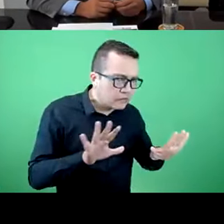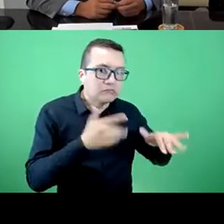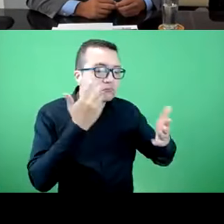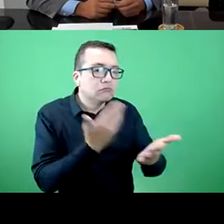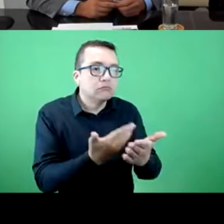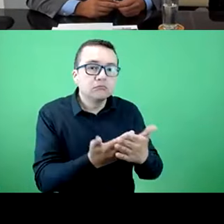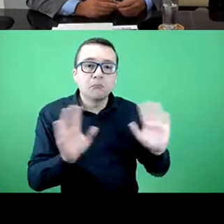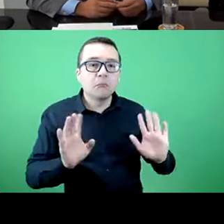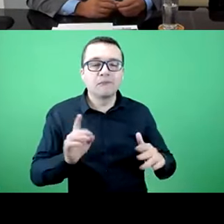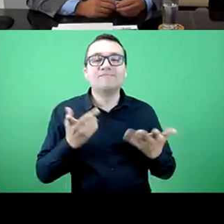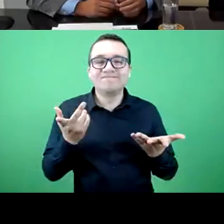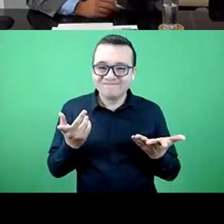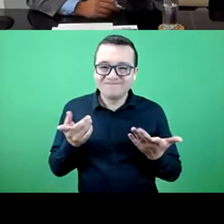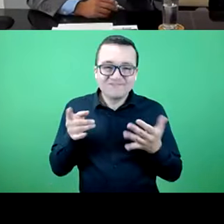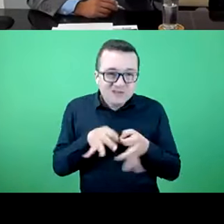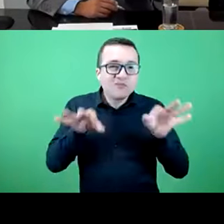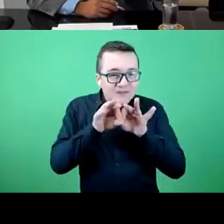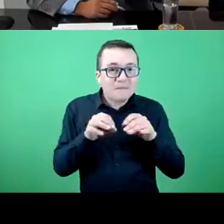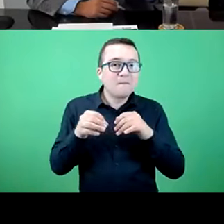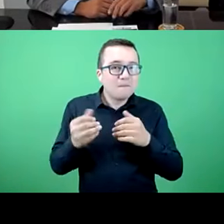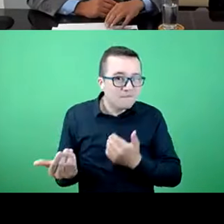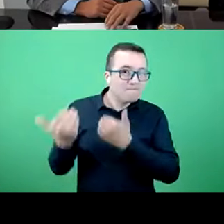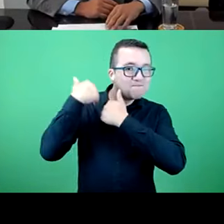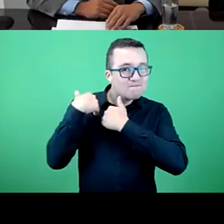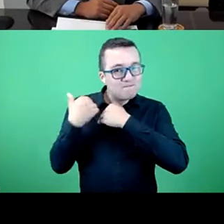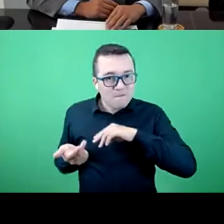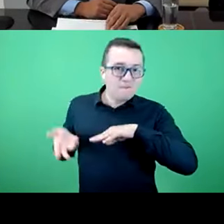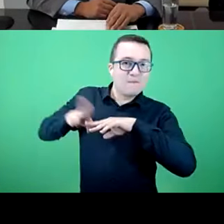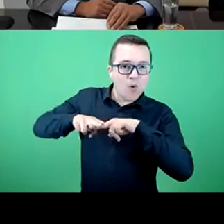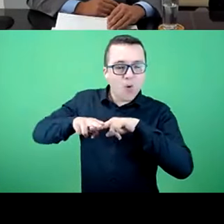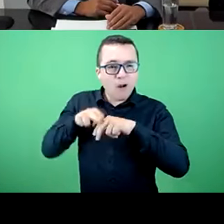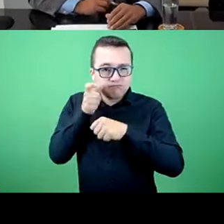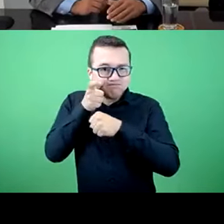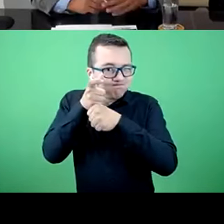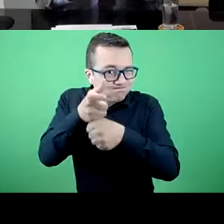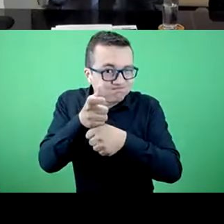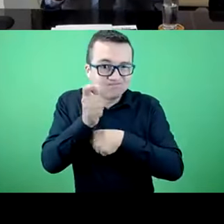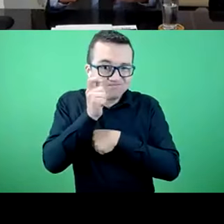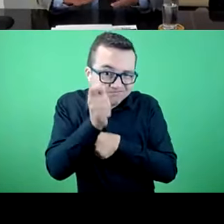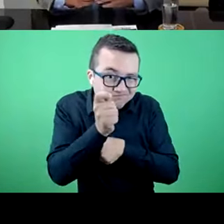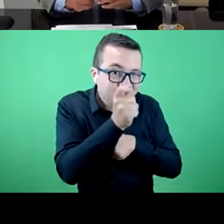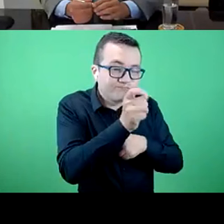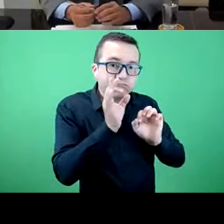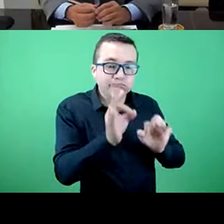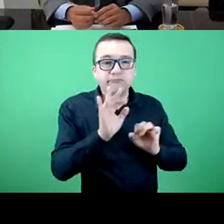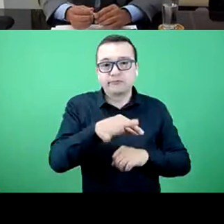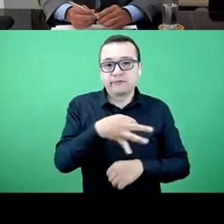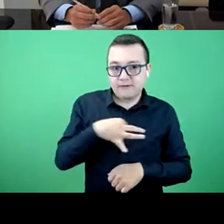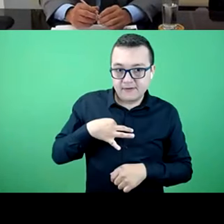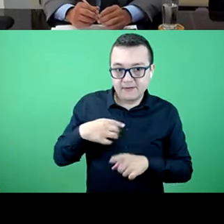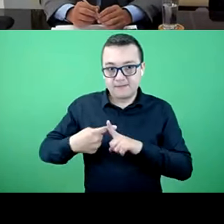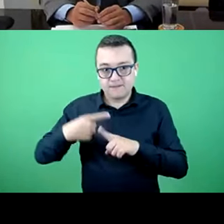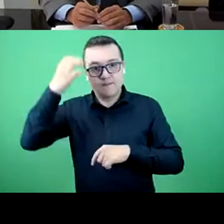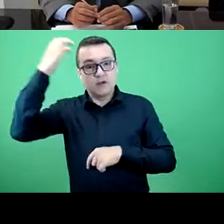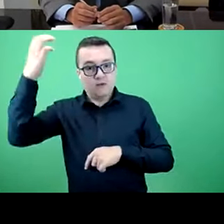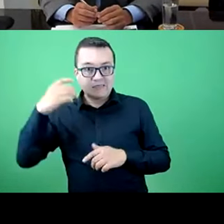compensation. Intervene, so it is important that we have greater powers to monitor and